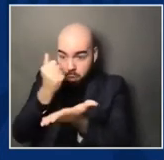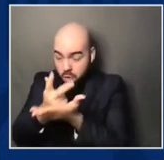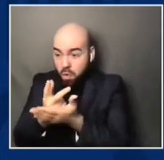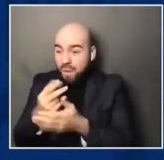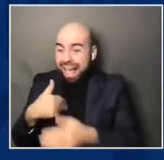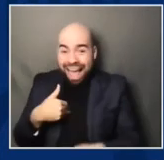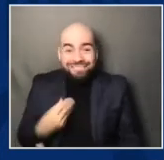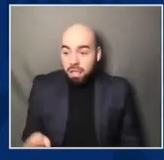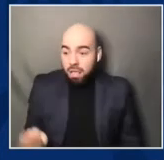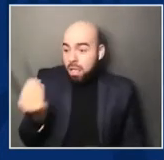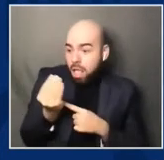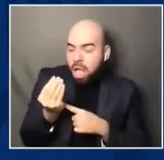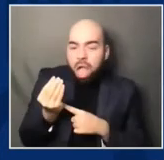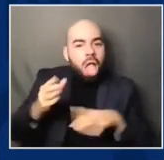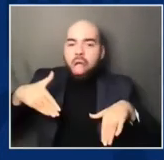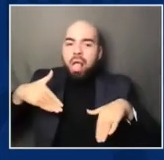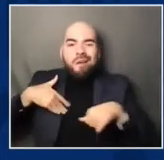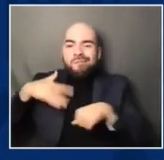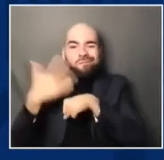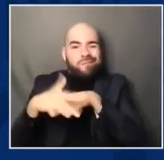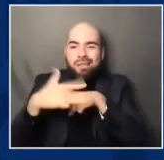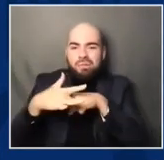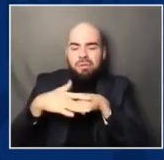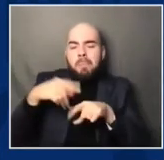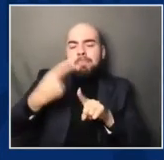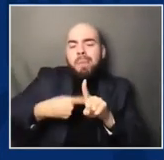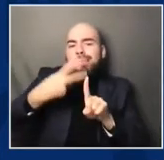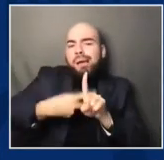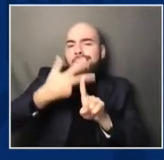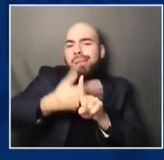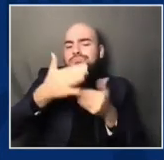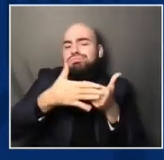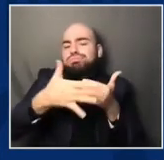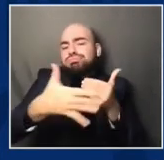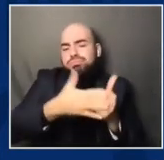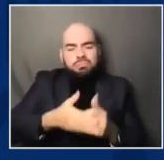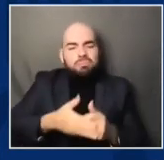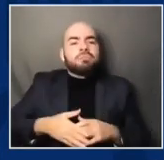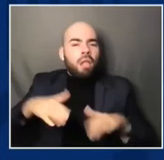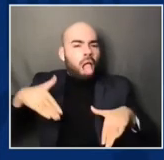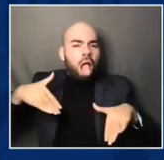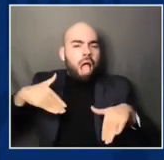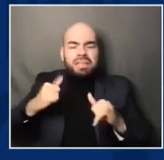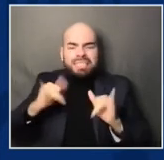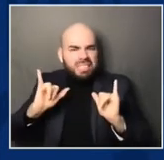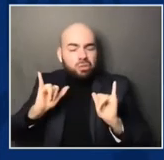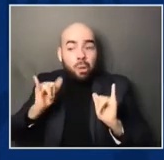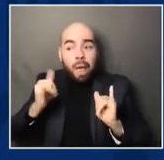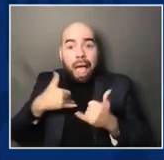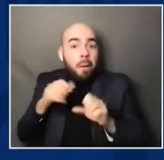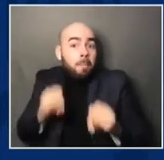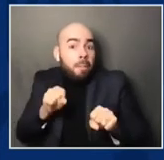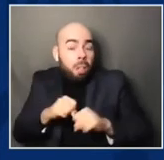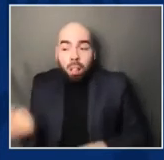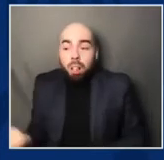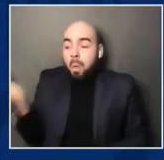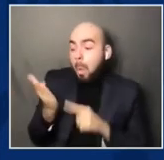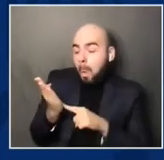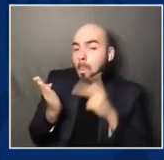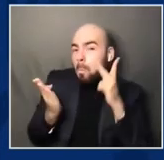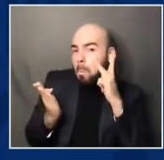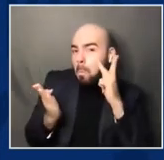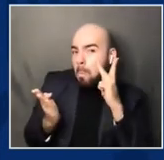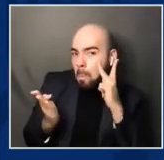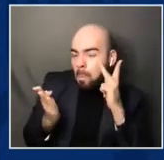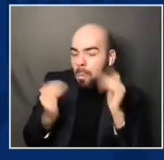come. The challenge before us right now is still immense and growing. And although we are not in office yet, I'm just